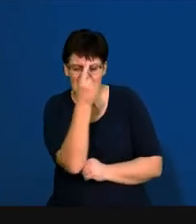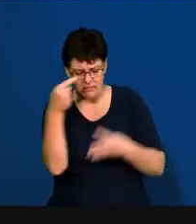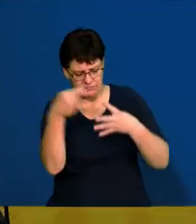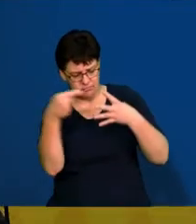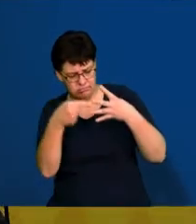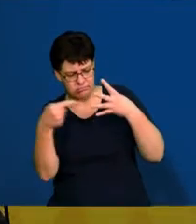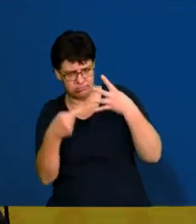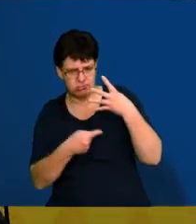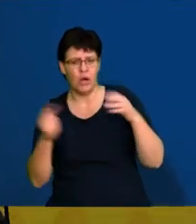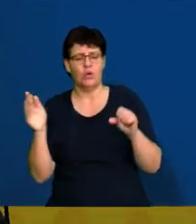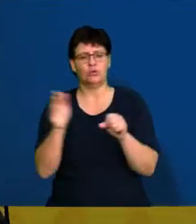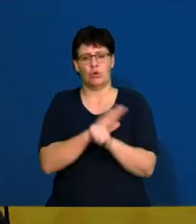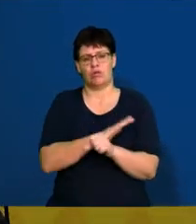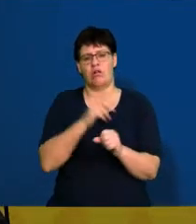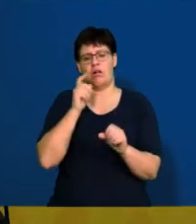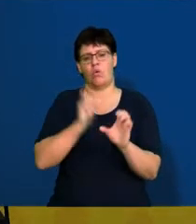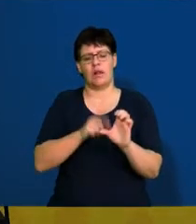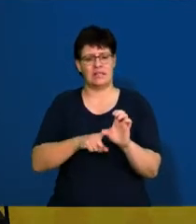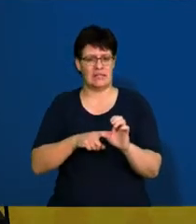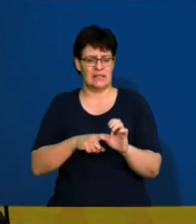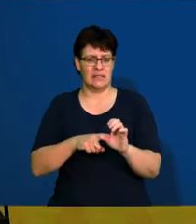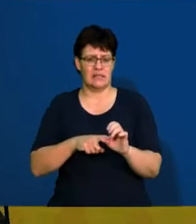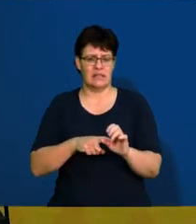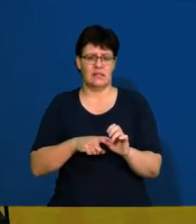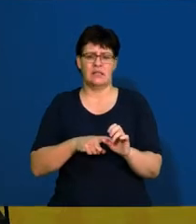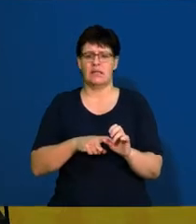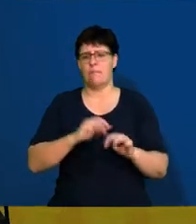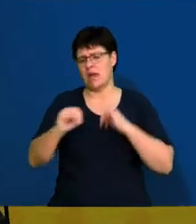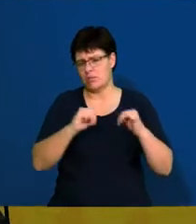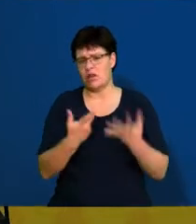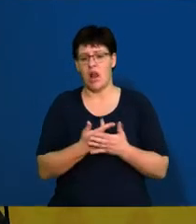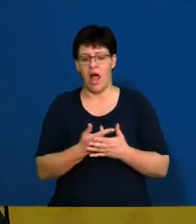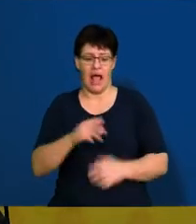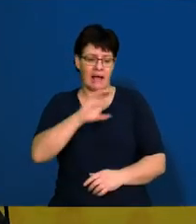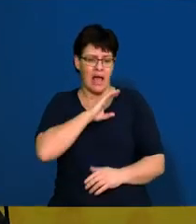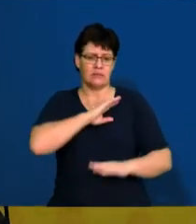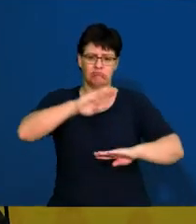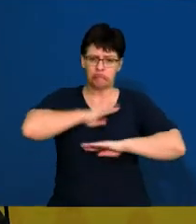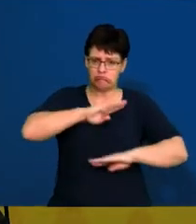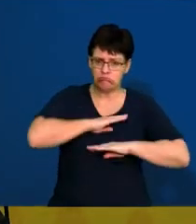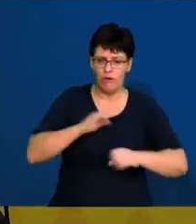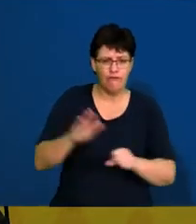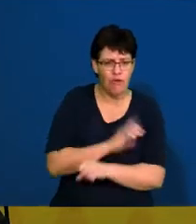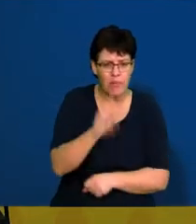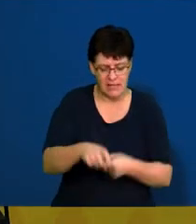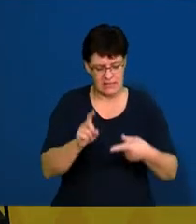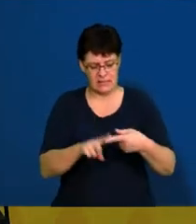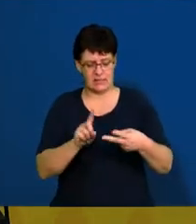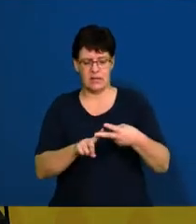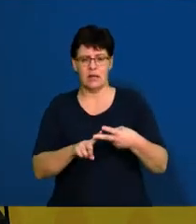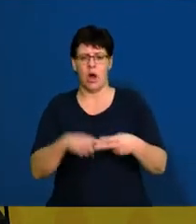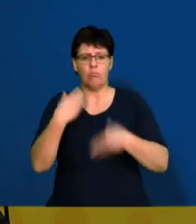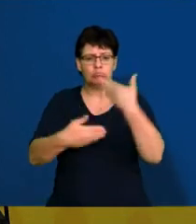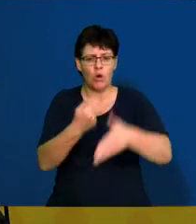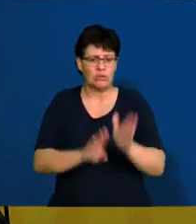all of the elements of total quality management, such as total client satisfaction, continuous